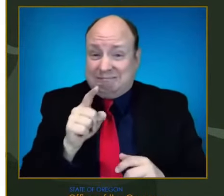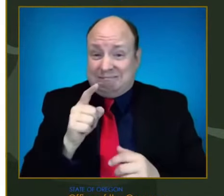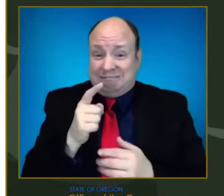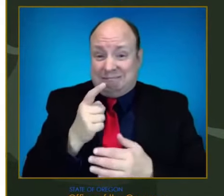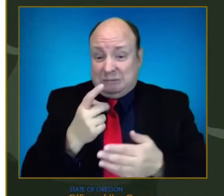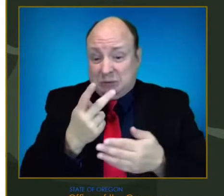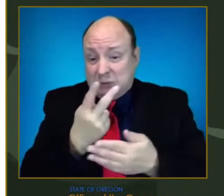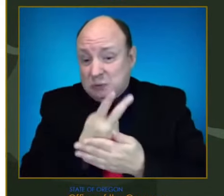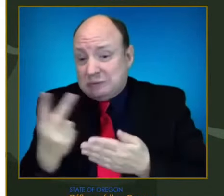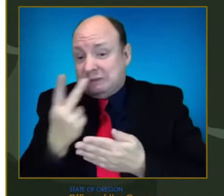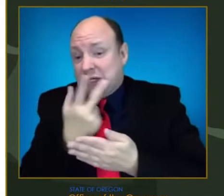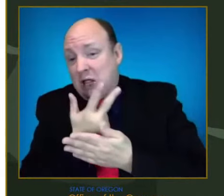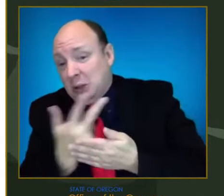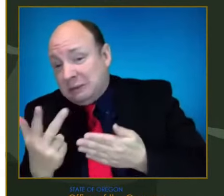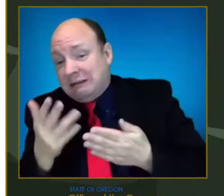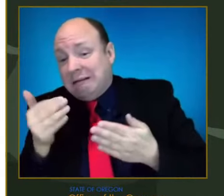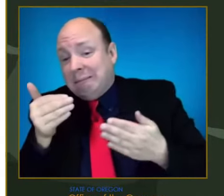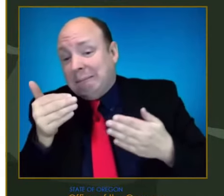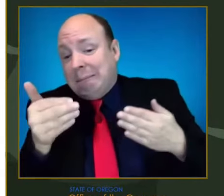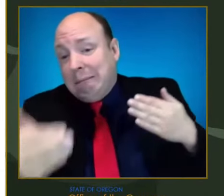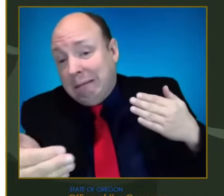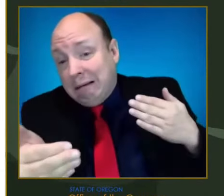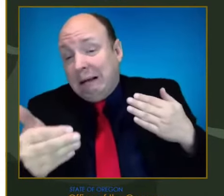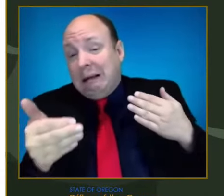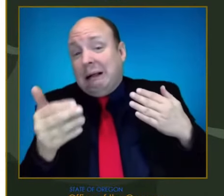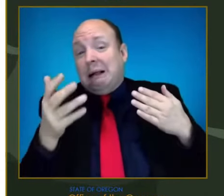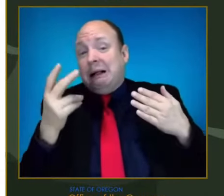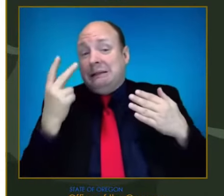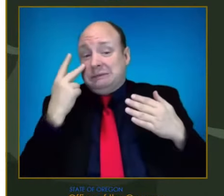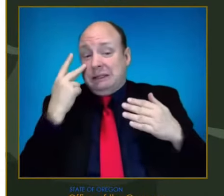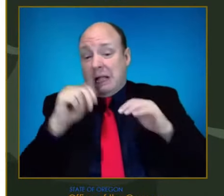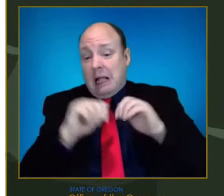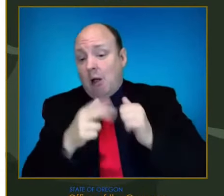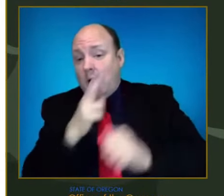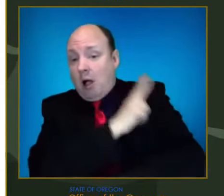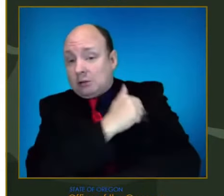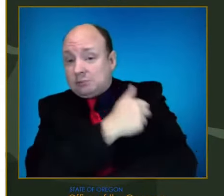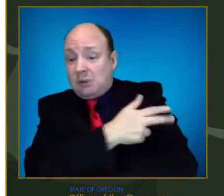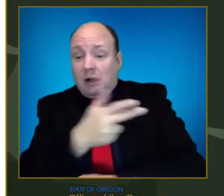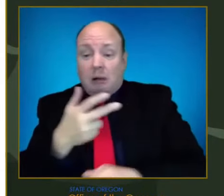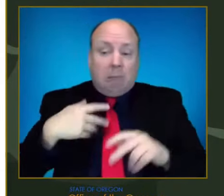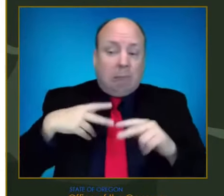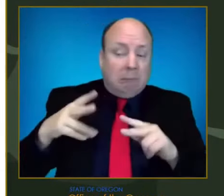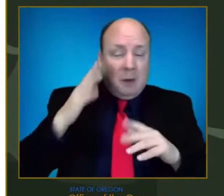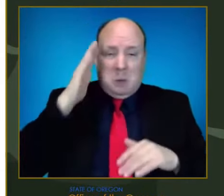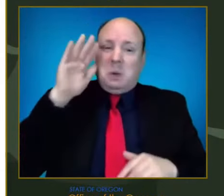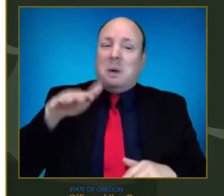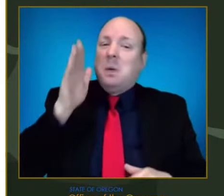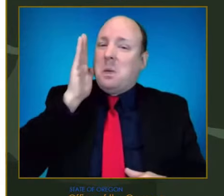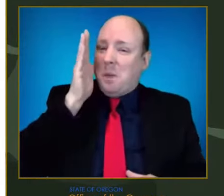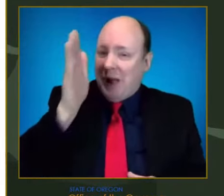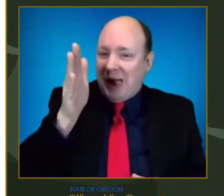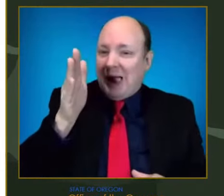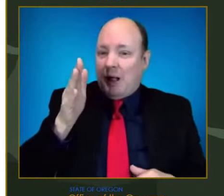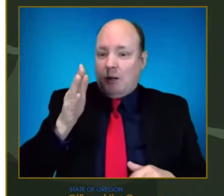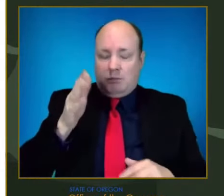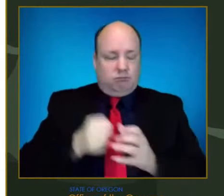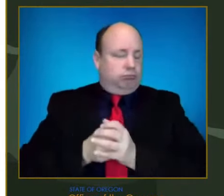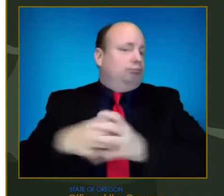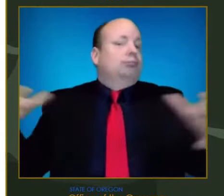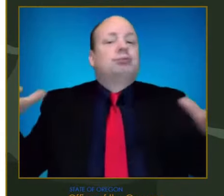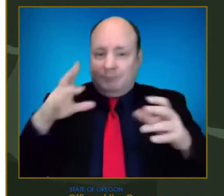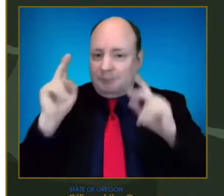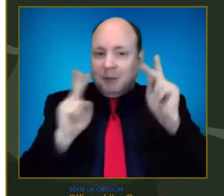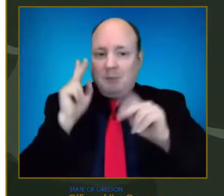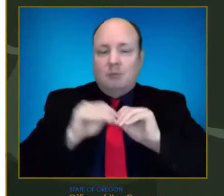Uh, compact resources, but we are staring at what will be very fast growth of infections and then the cases